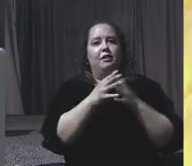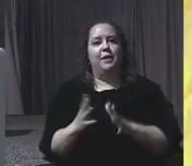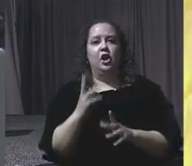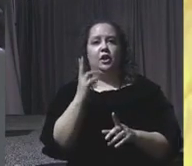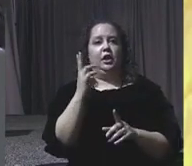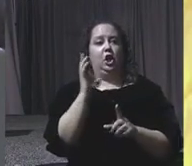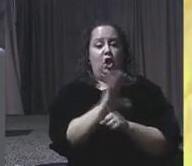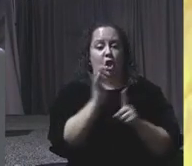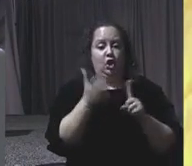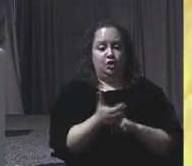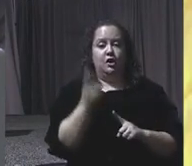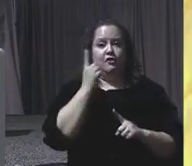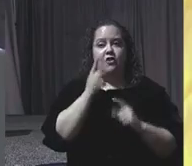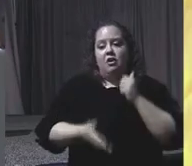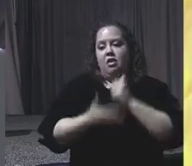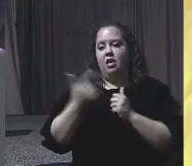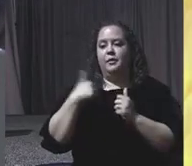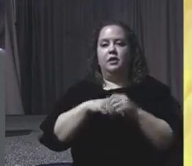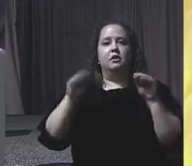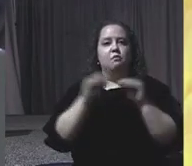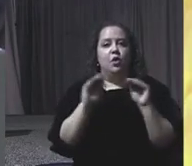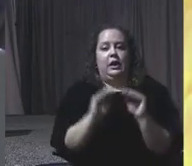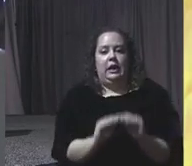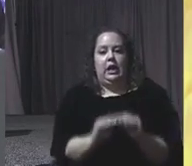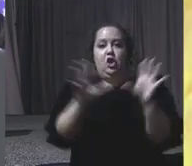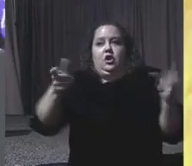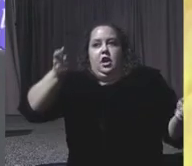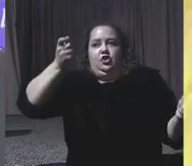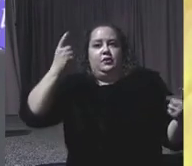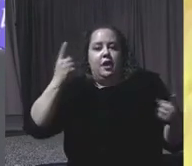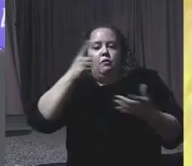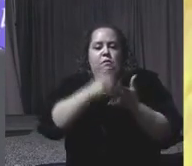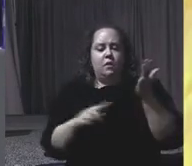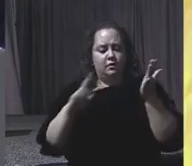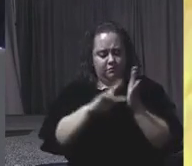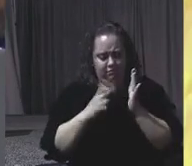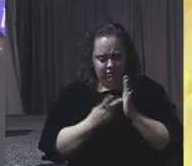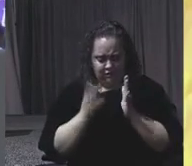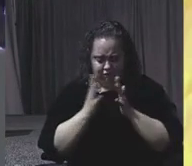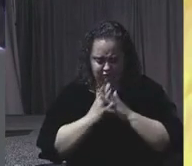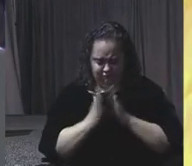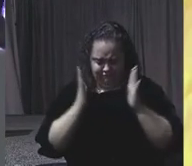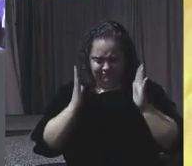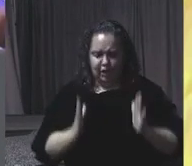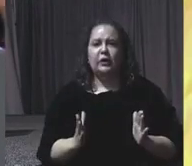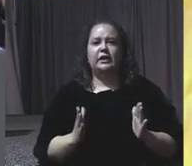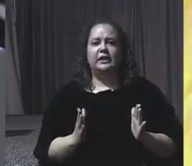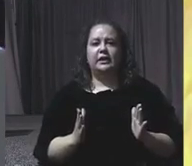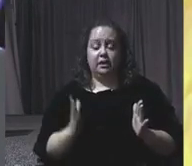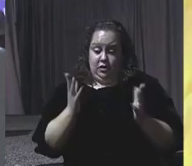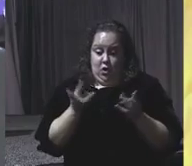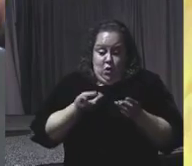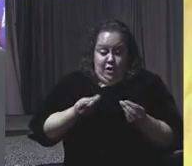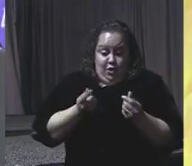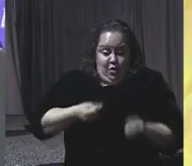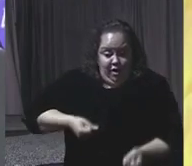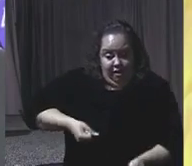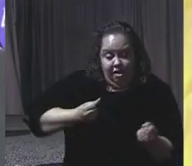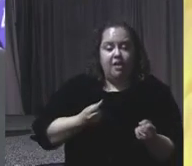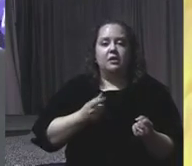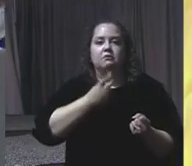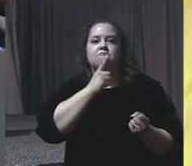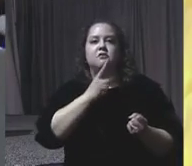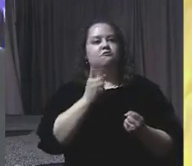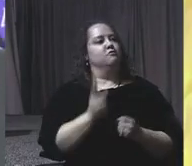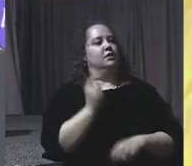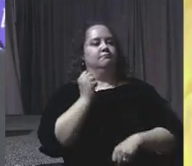lens to more clearly understand what it means to be an American. So with groundbreaking, we mark a major milestone